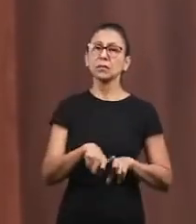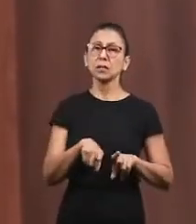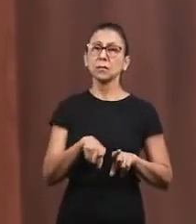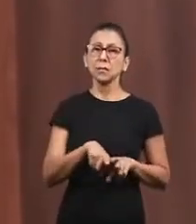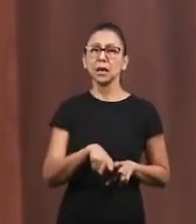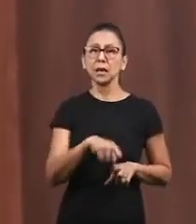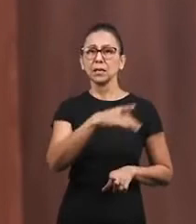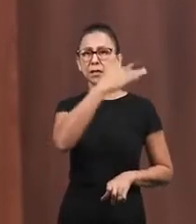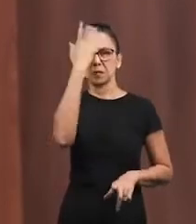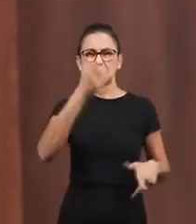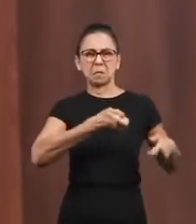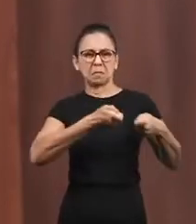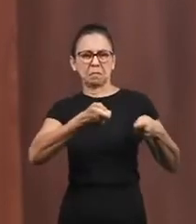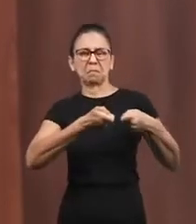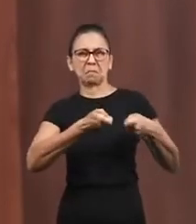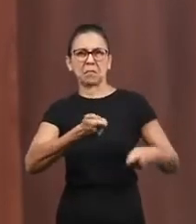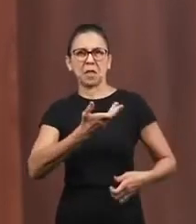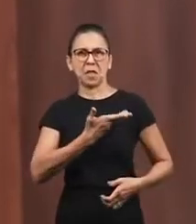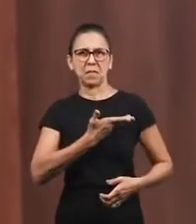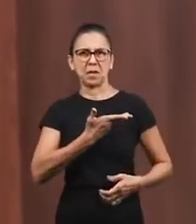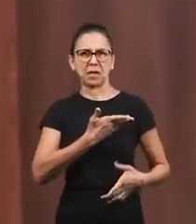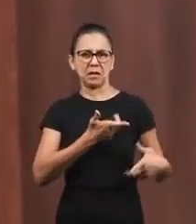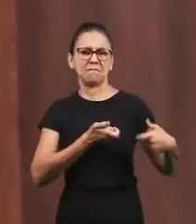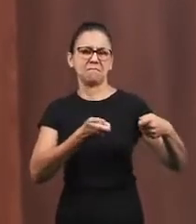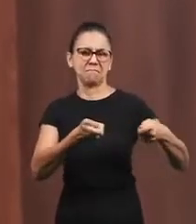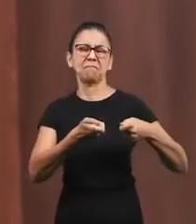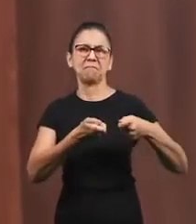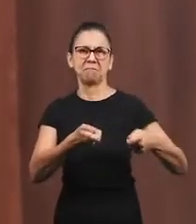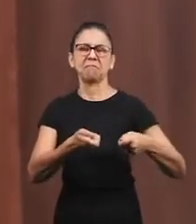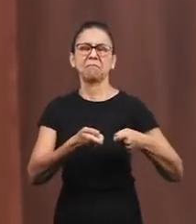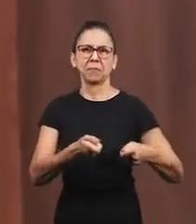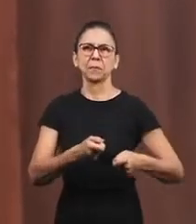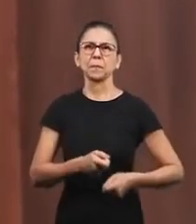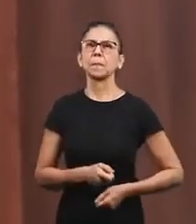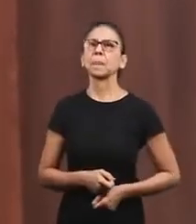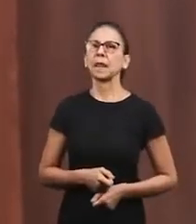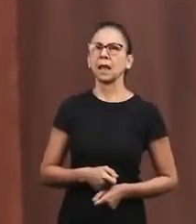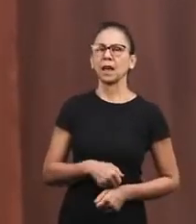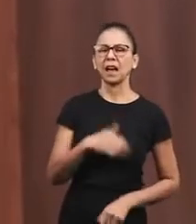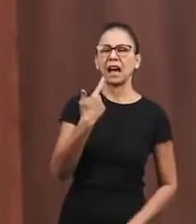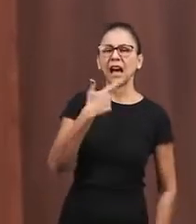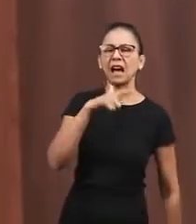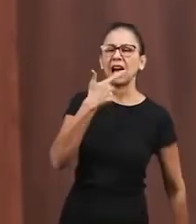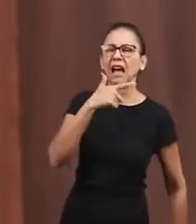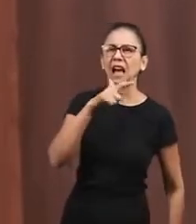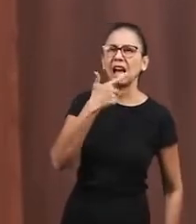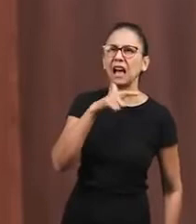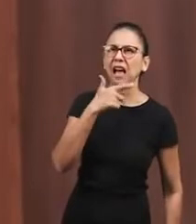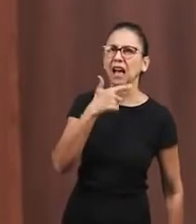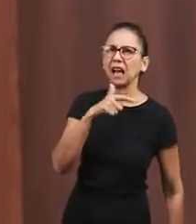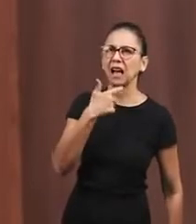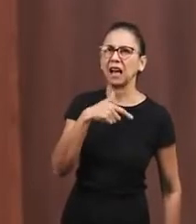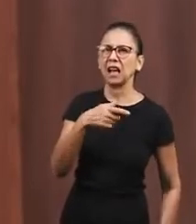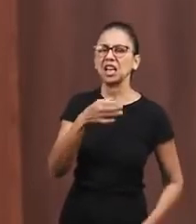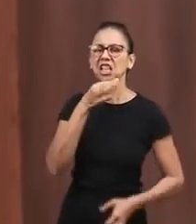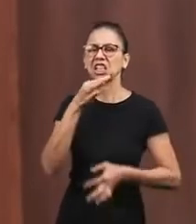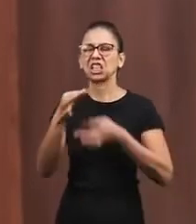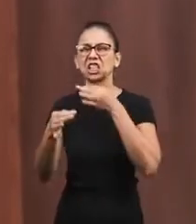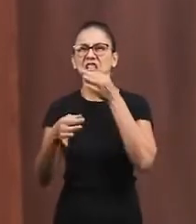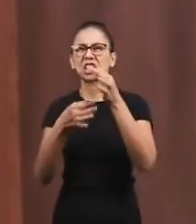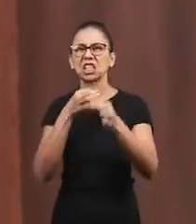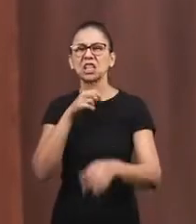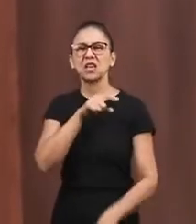spiritual life and you will notice that many times you will be made fun of or criticized many will say you